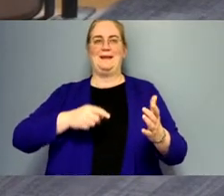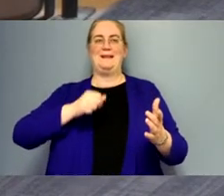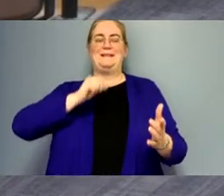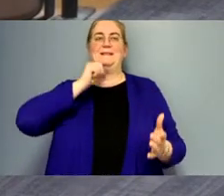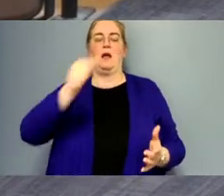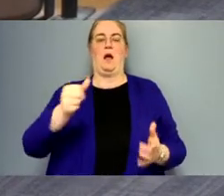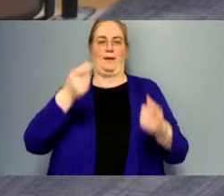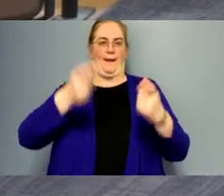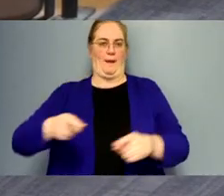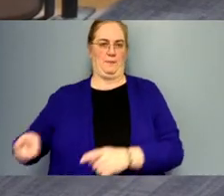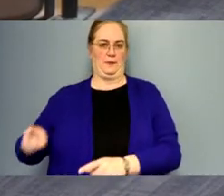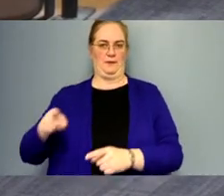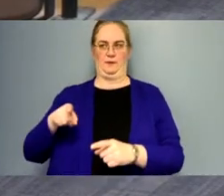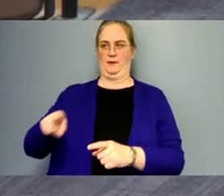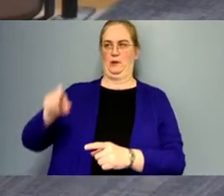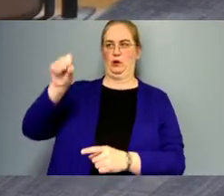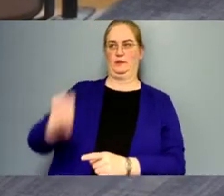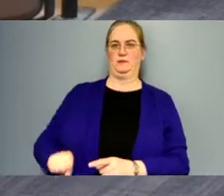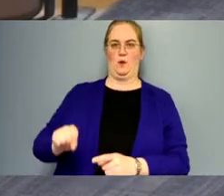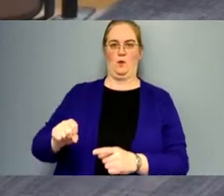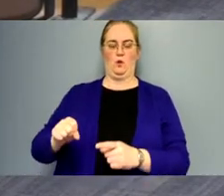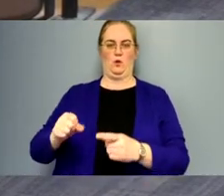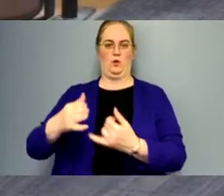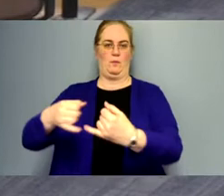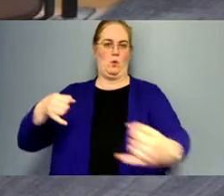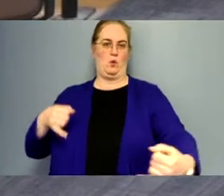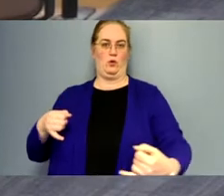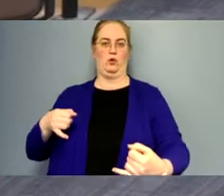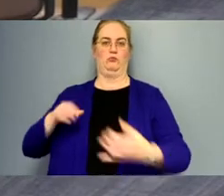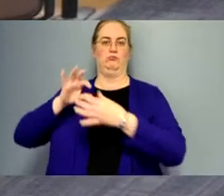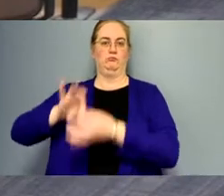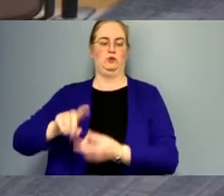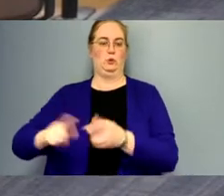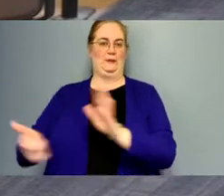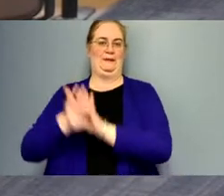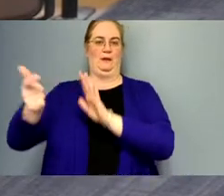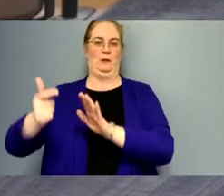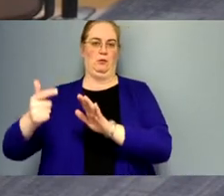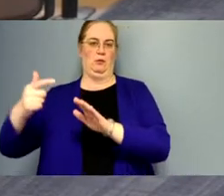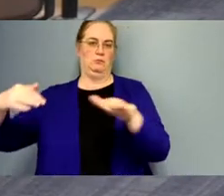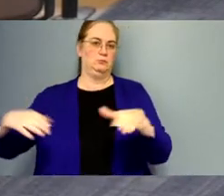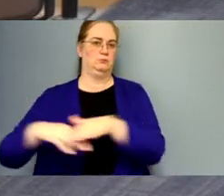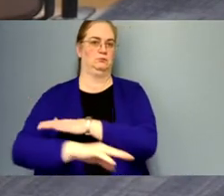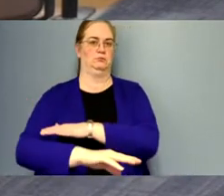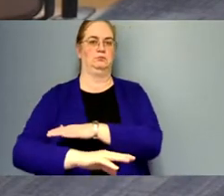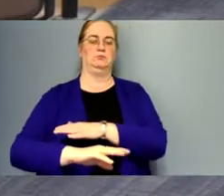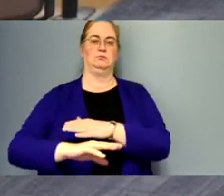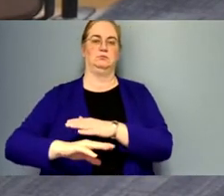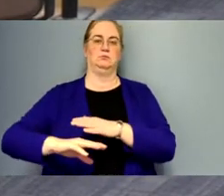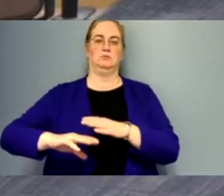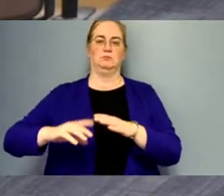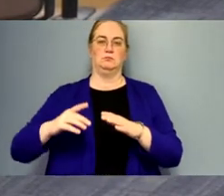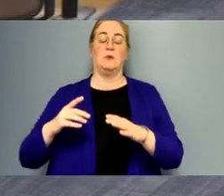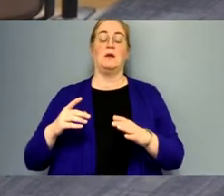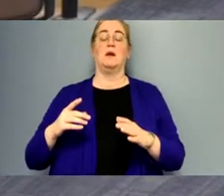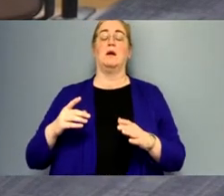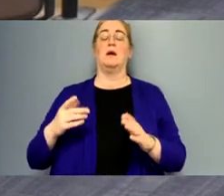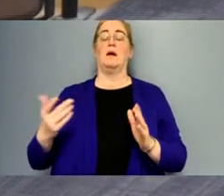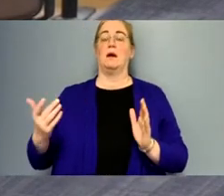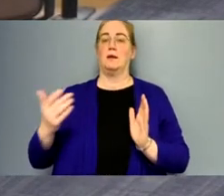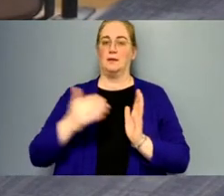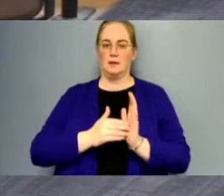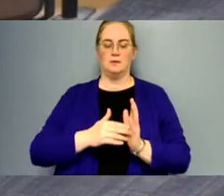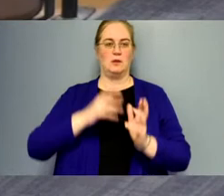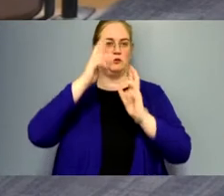southern border regarding illegal crossings you again i respect your